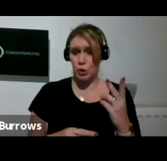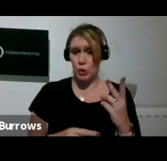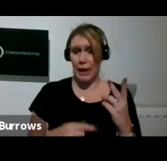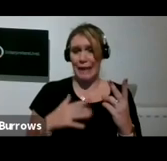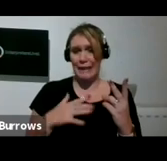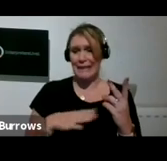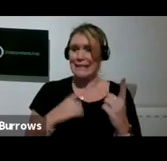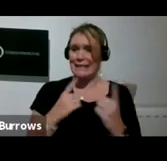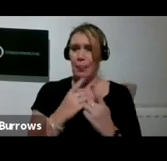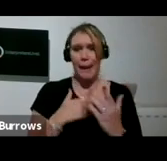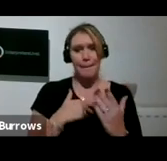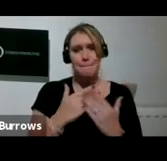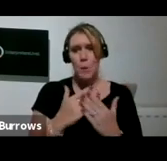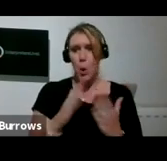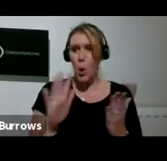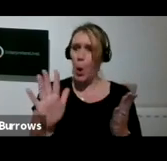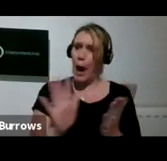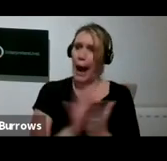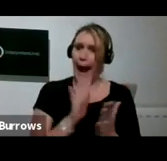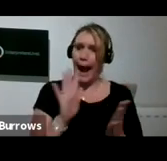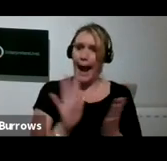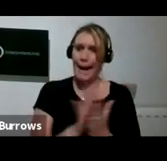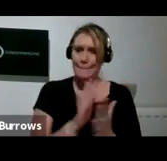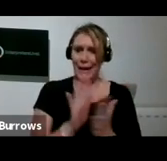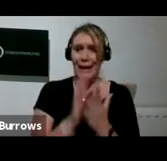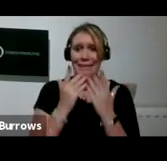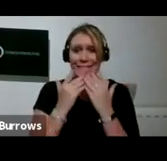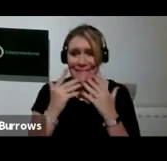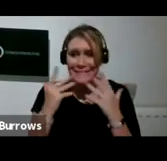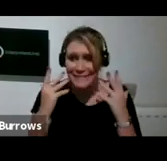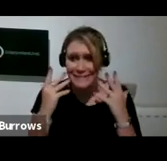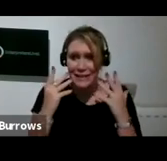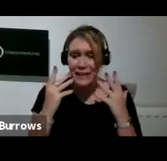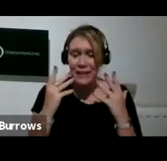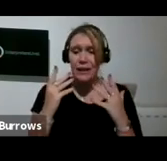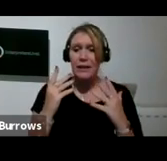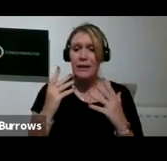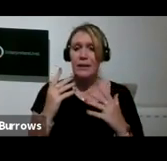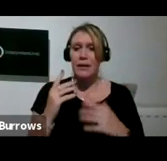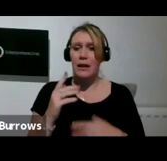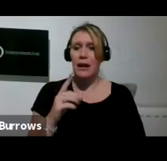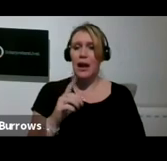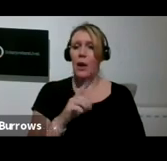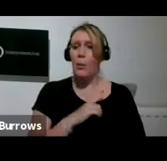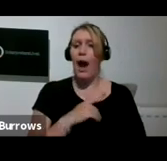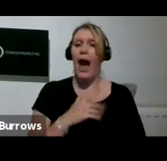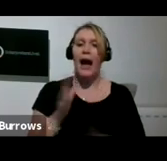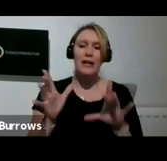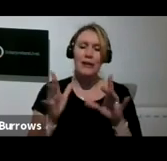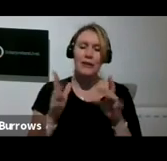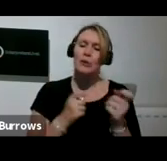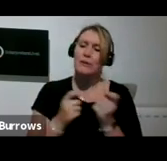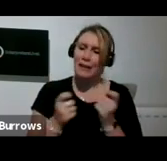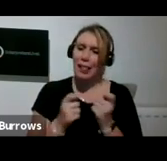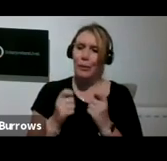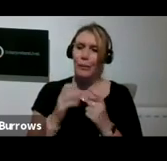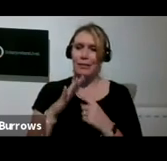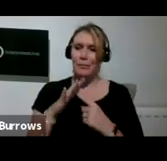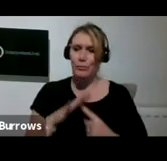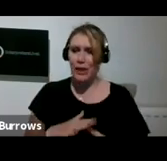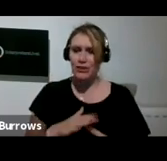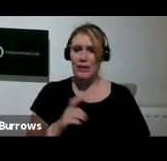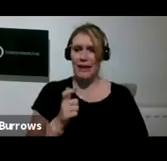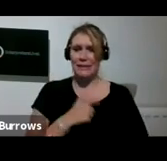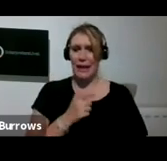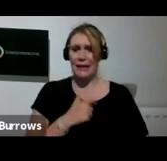happier, quite deliberately so that I wasn't, I mean, I do deal with depression, anxiety, some of that stuff. So here